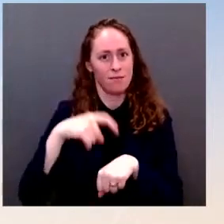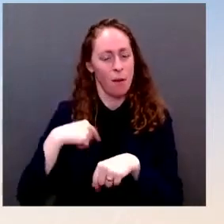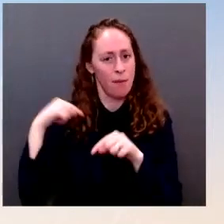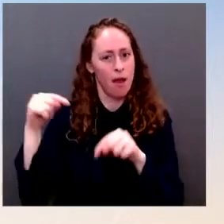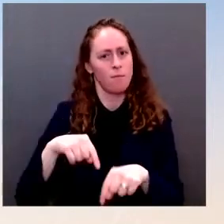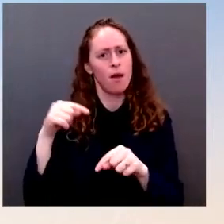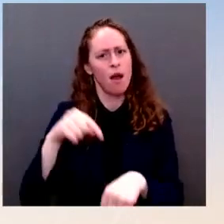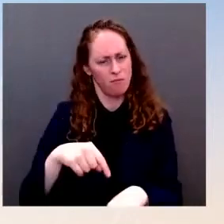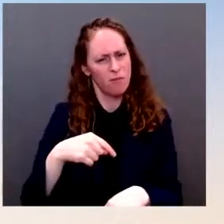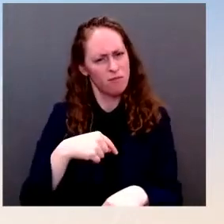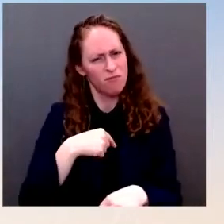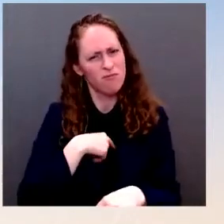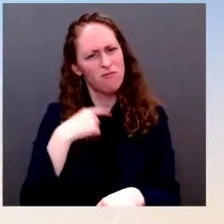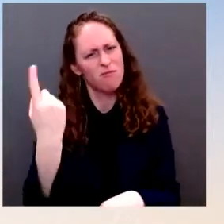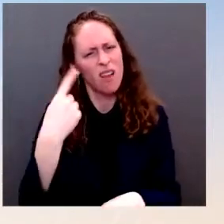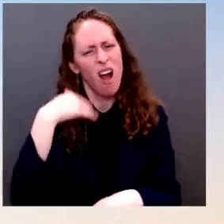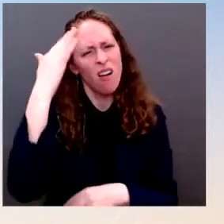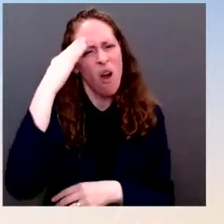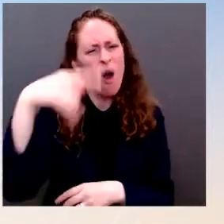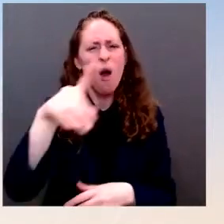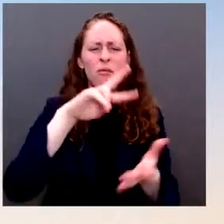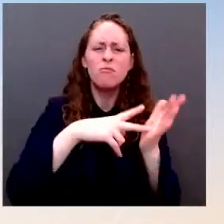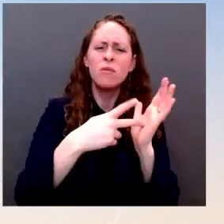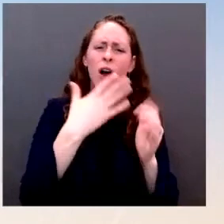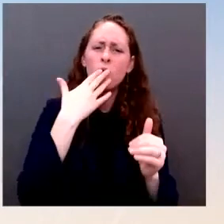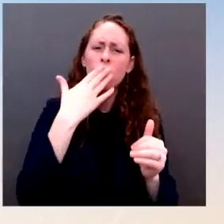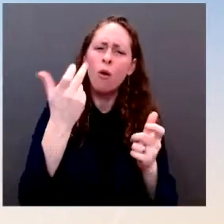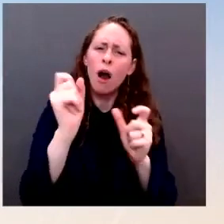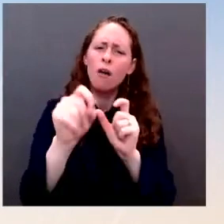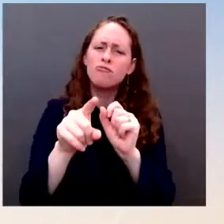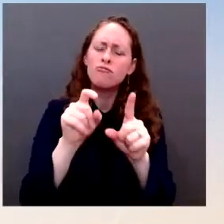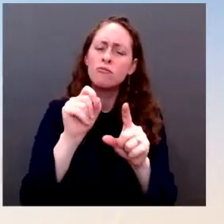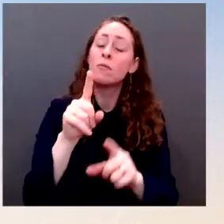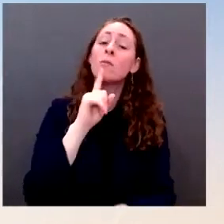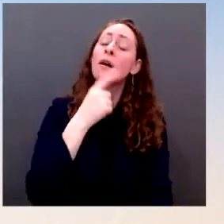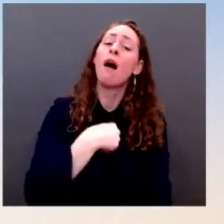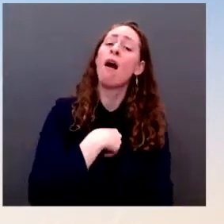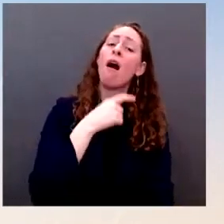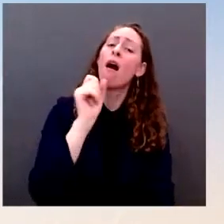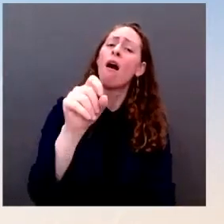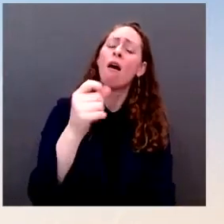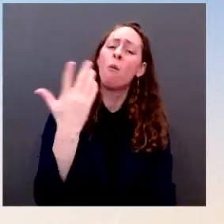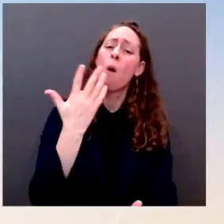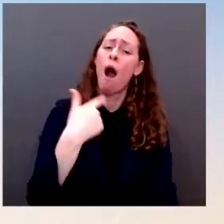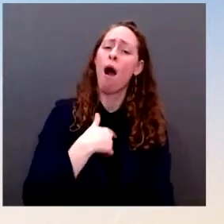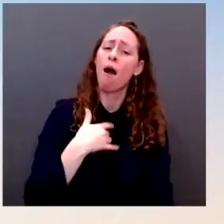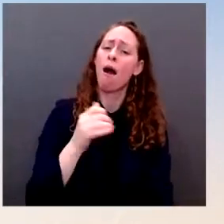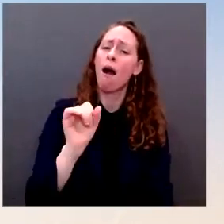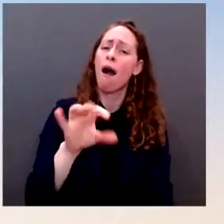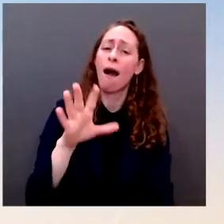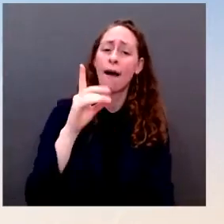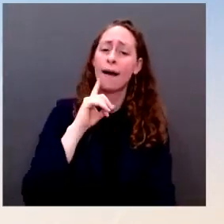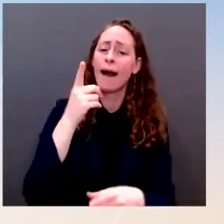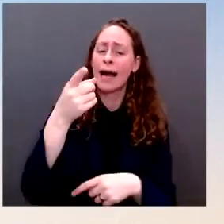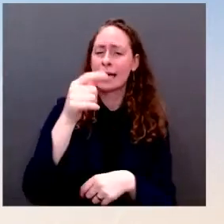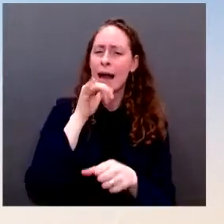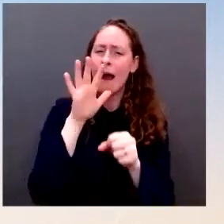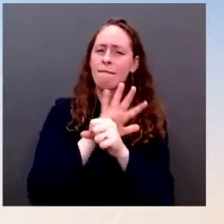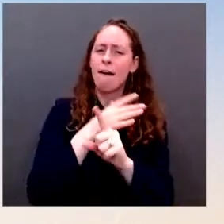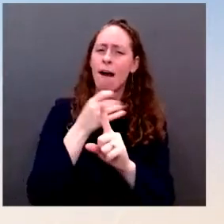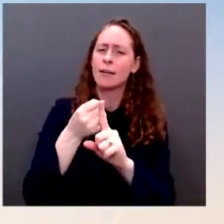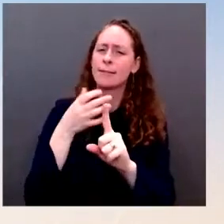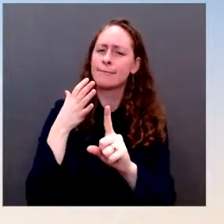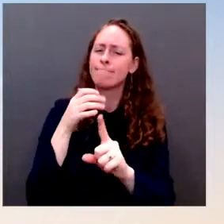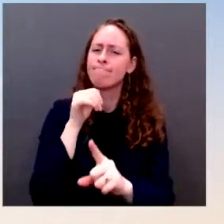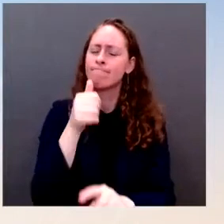a question from your colleague yesterday, which wasn't in all of the context of what was put out there, we are less than 48 hours from the end of the mission.